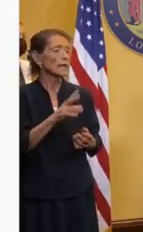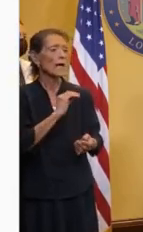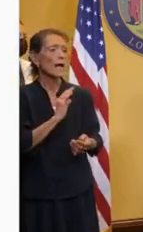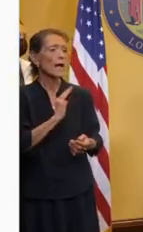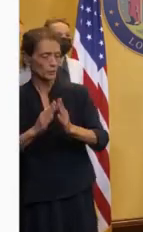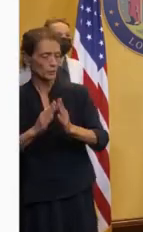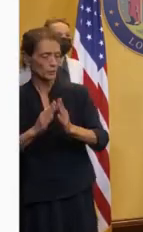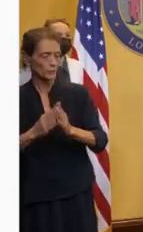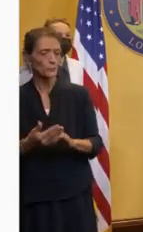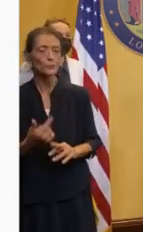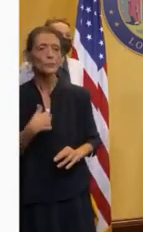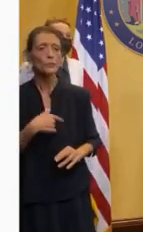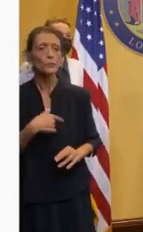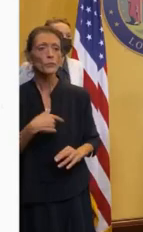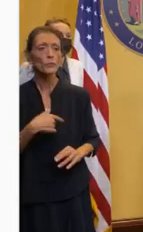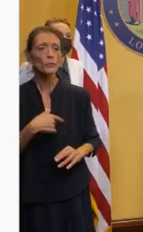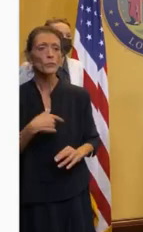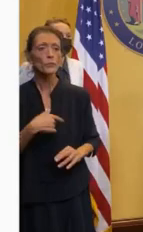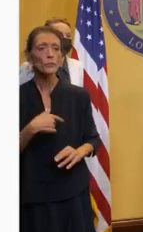offer our...